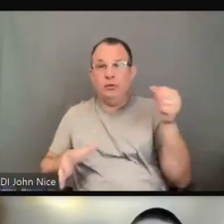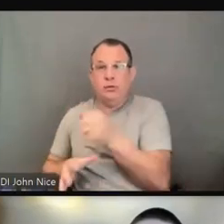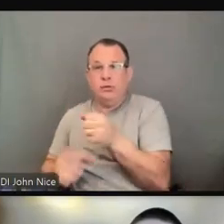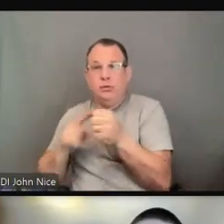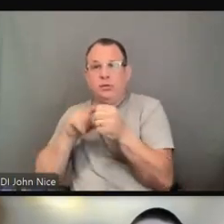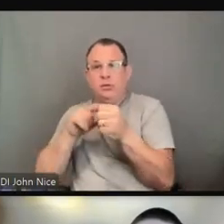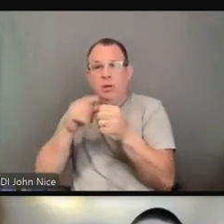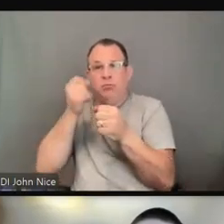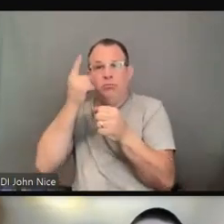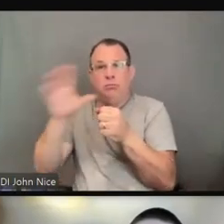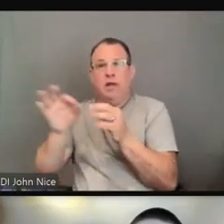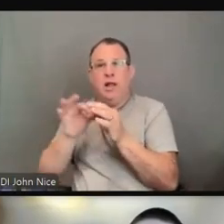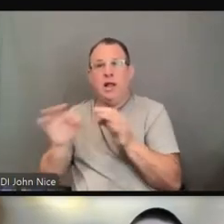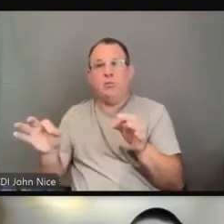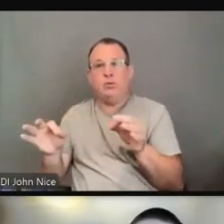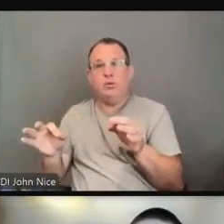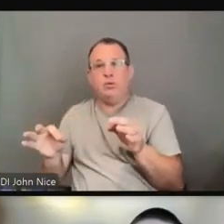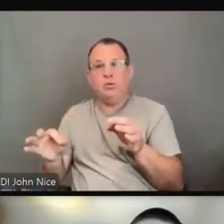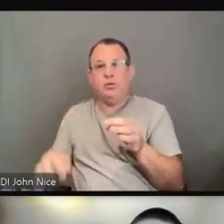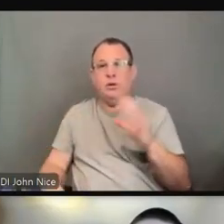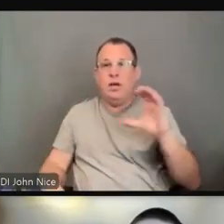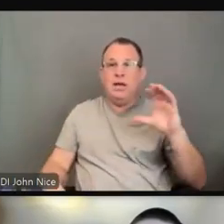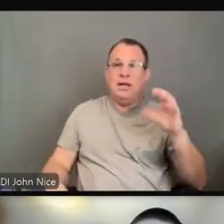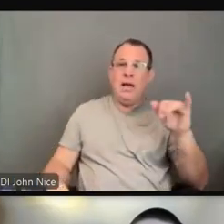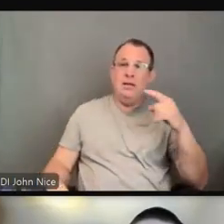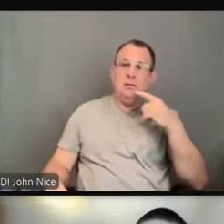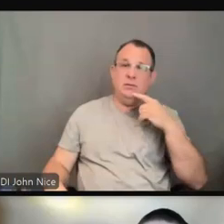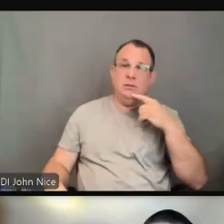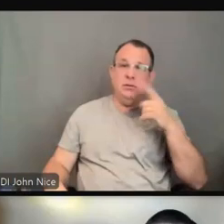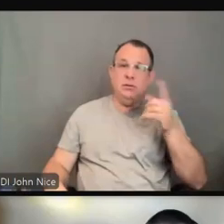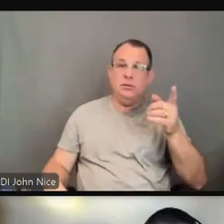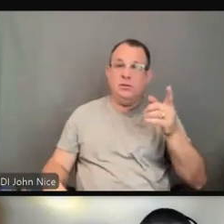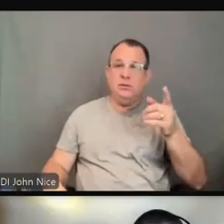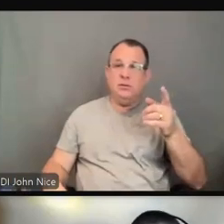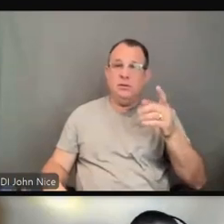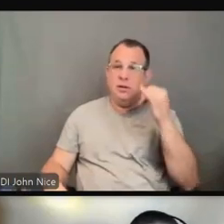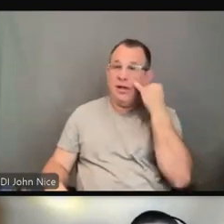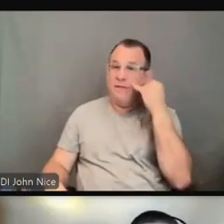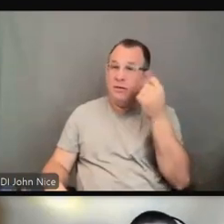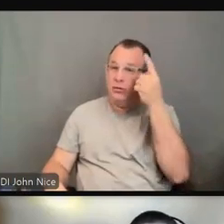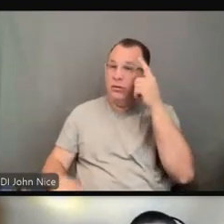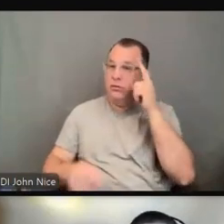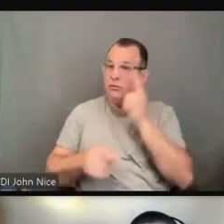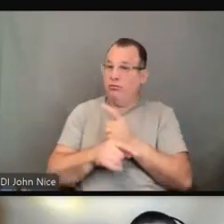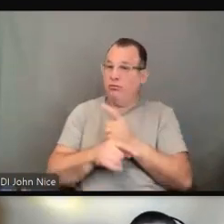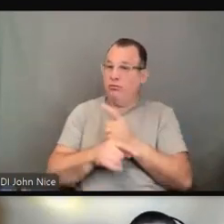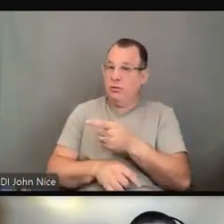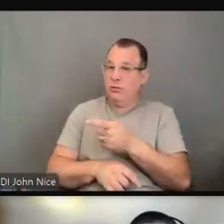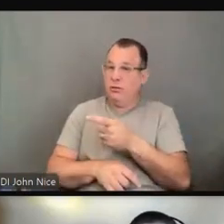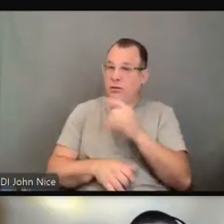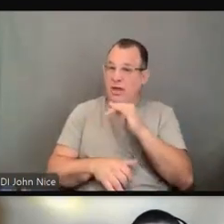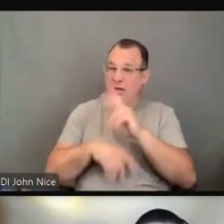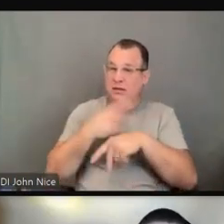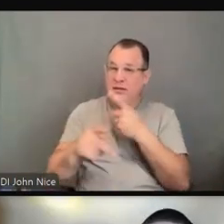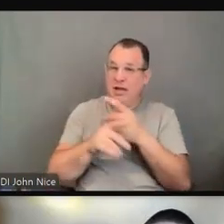For, so if I understand this correctly, the type of interpreting that is needed might be specific based